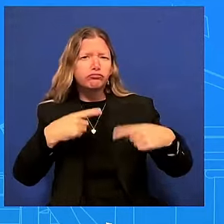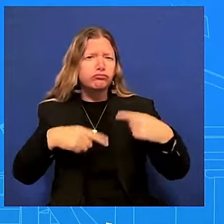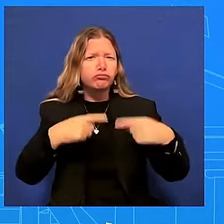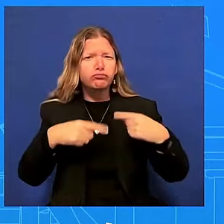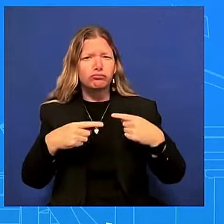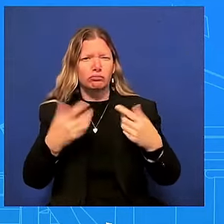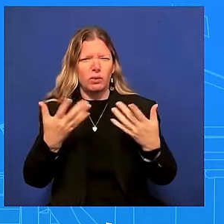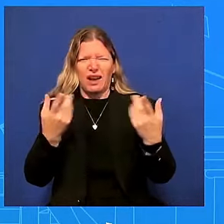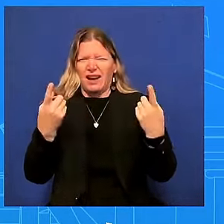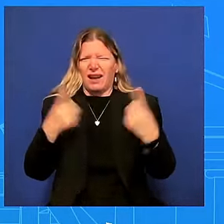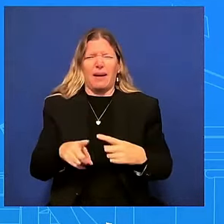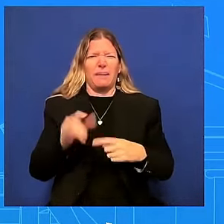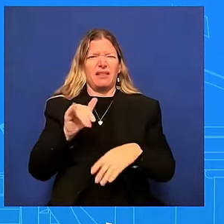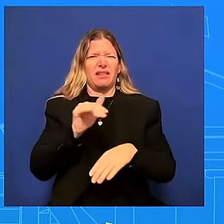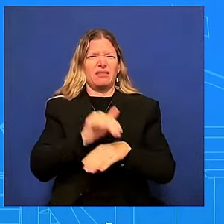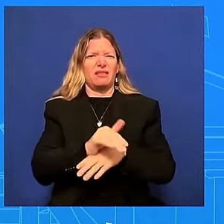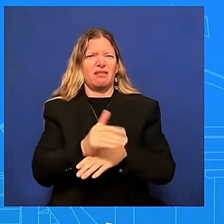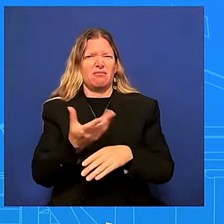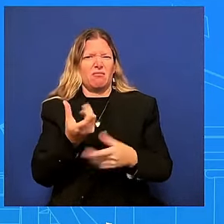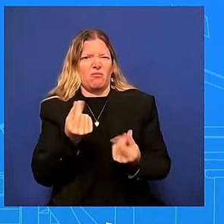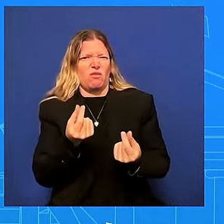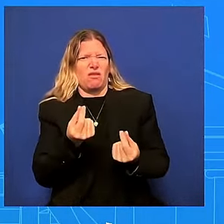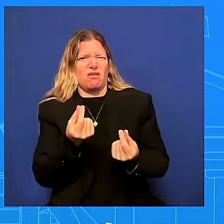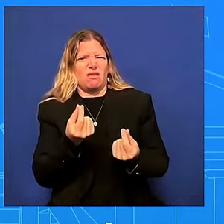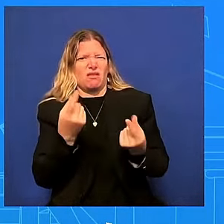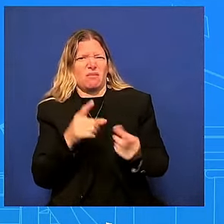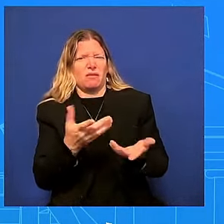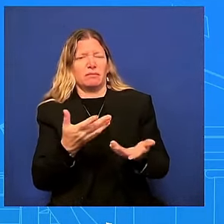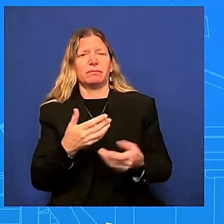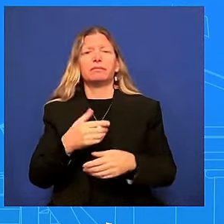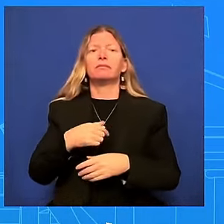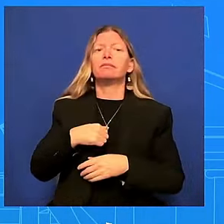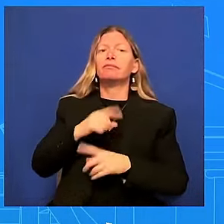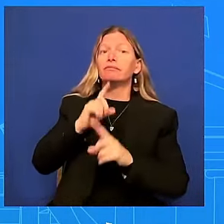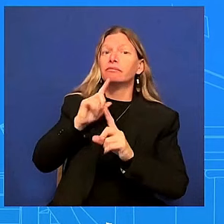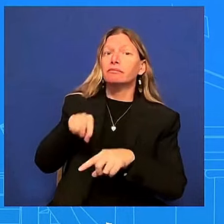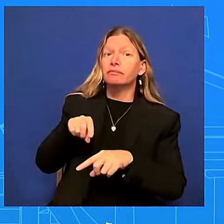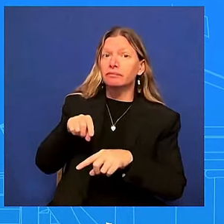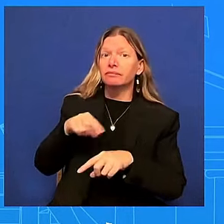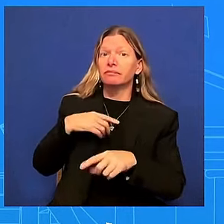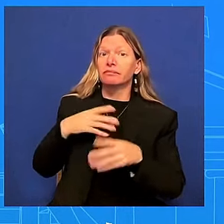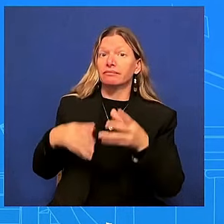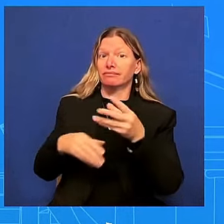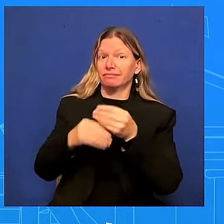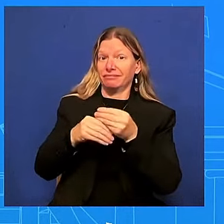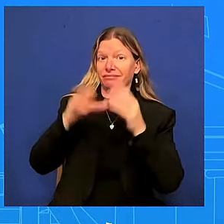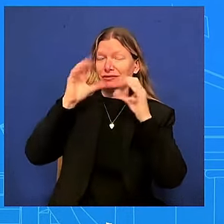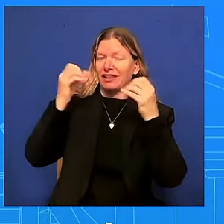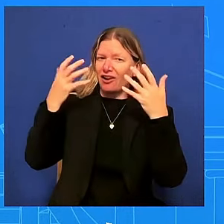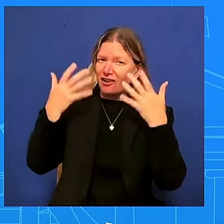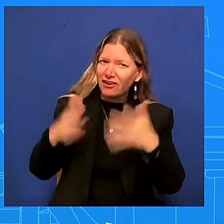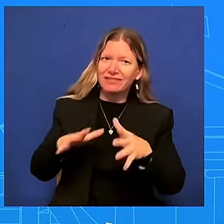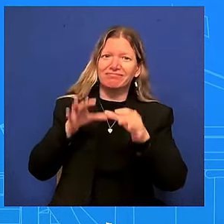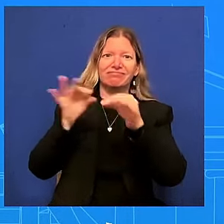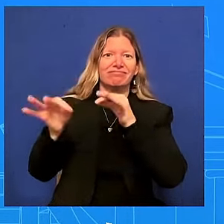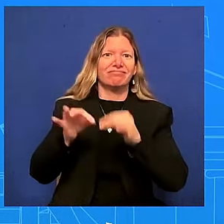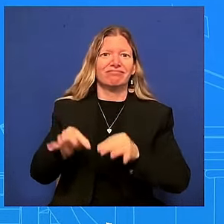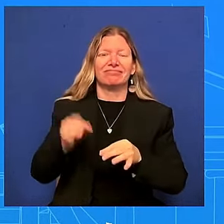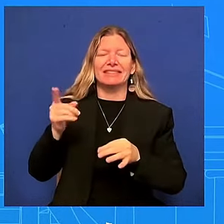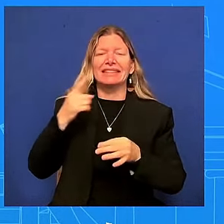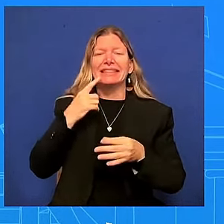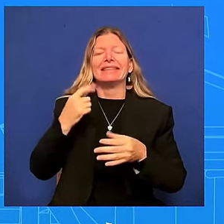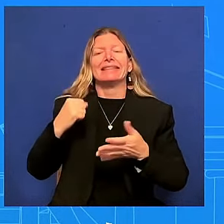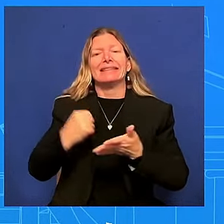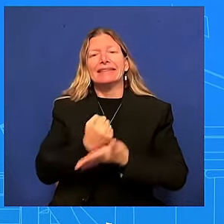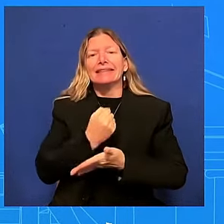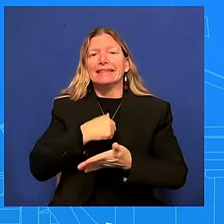add that the president also spoke to this as well he said i'm not as smooth as i used to be i don't debate as well as